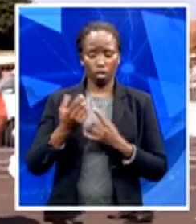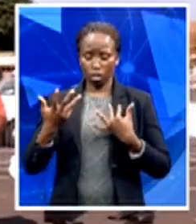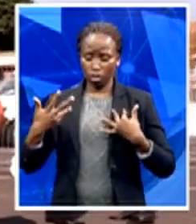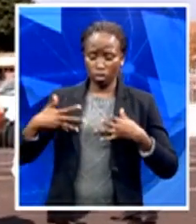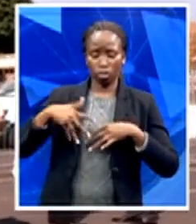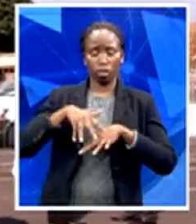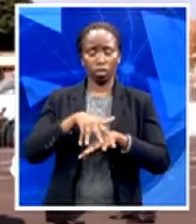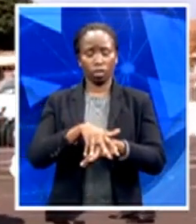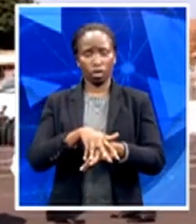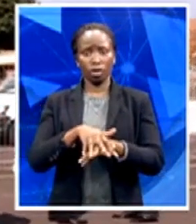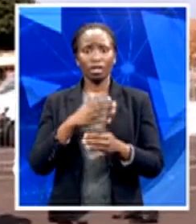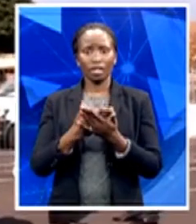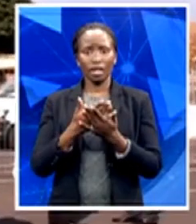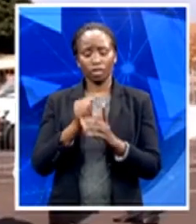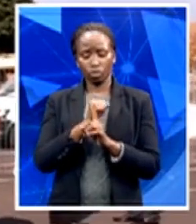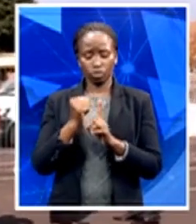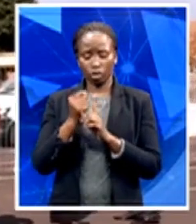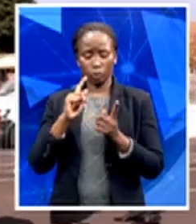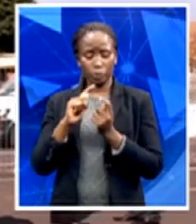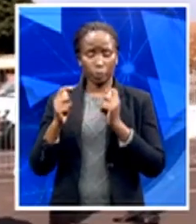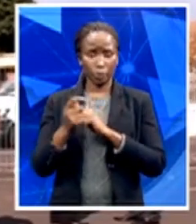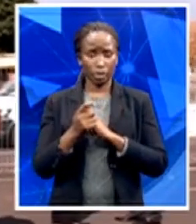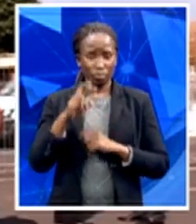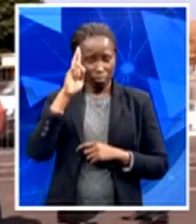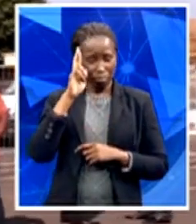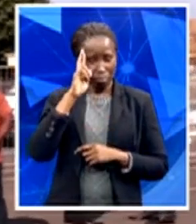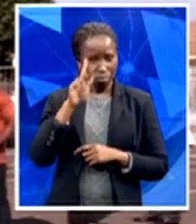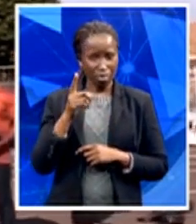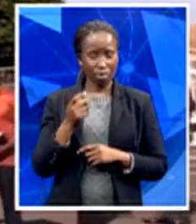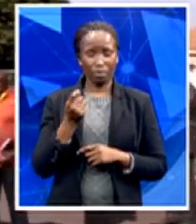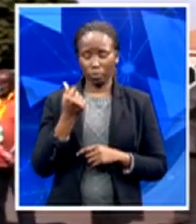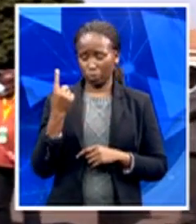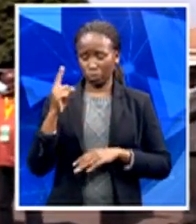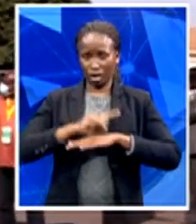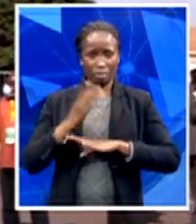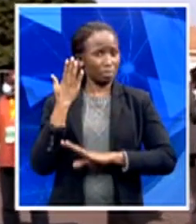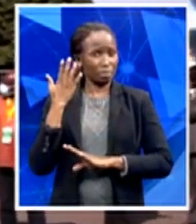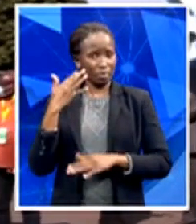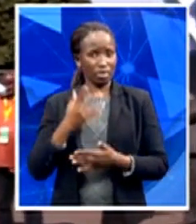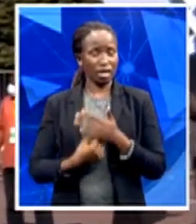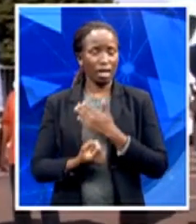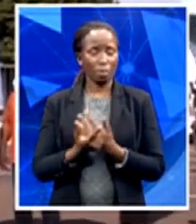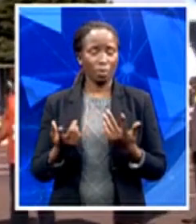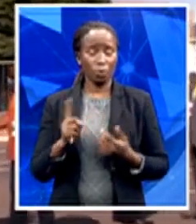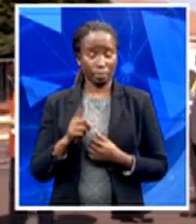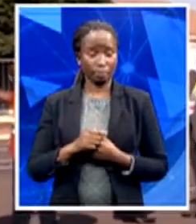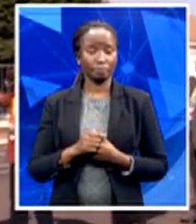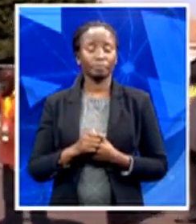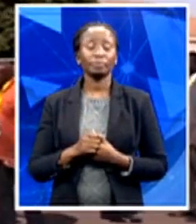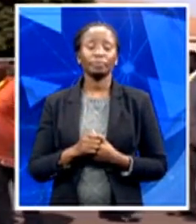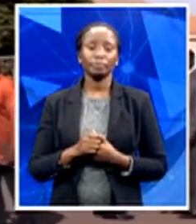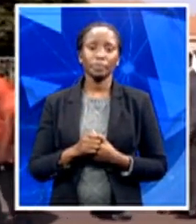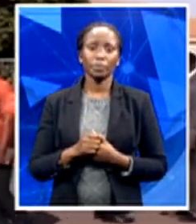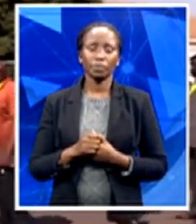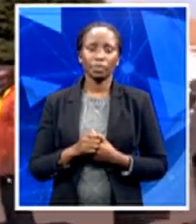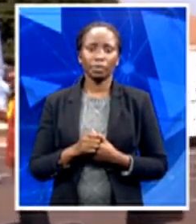would recall what happened a few days ago in Vet Bank, for instance, which says that the road to